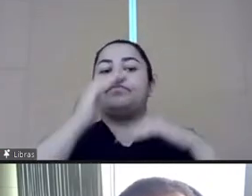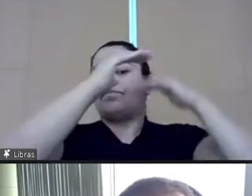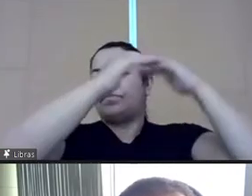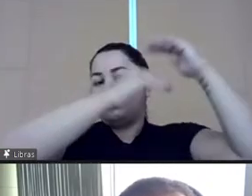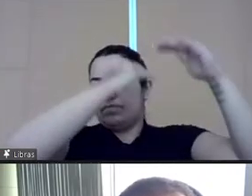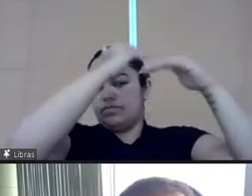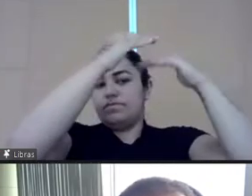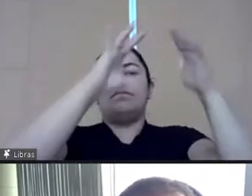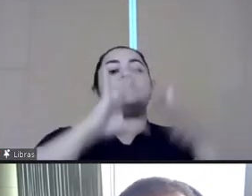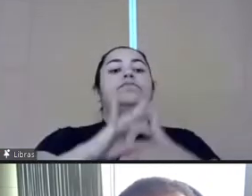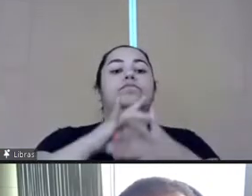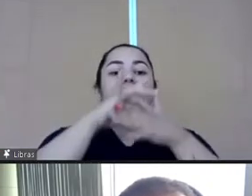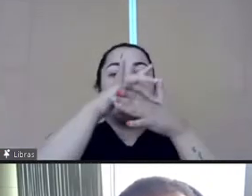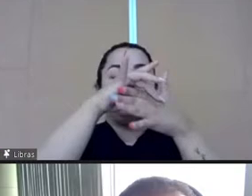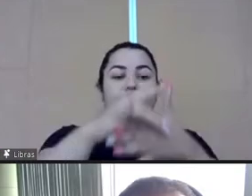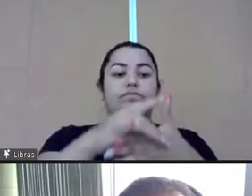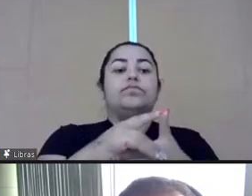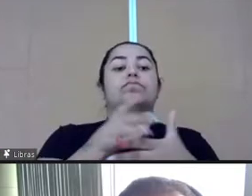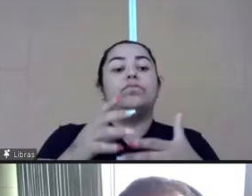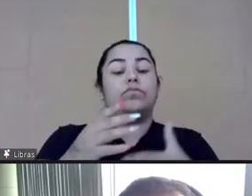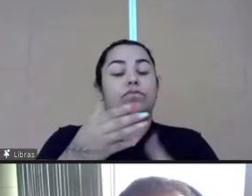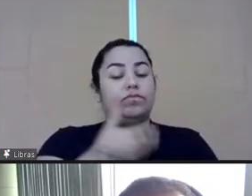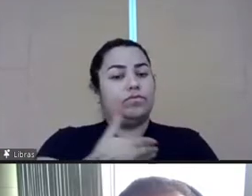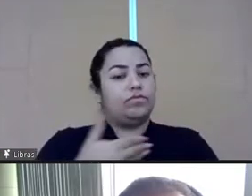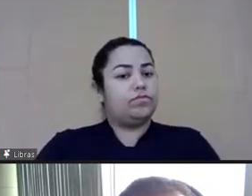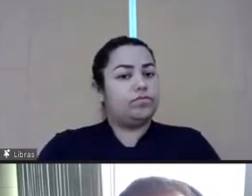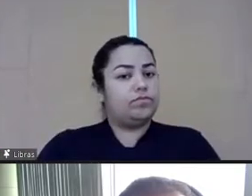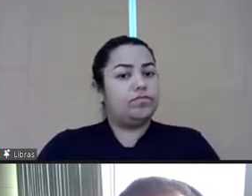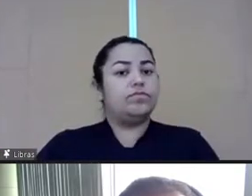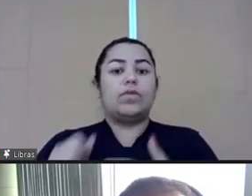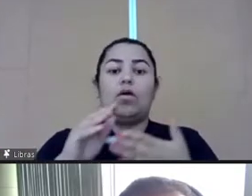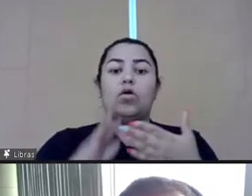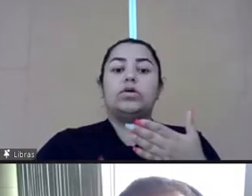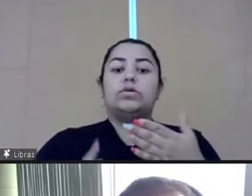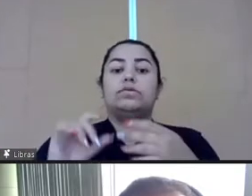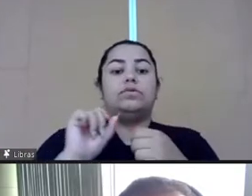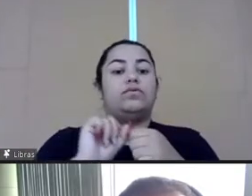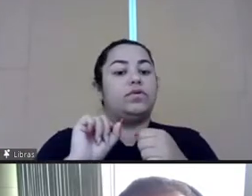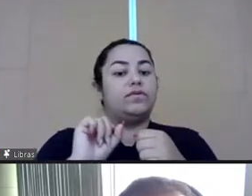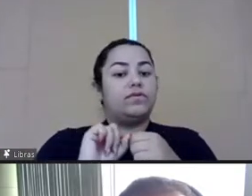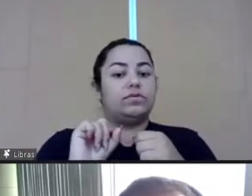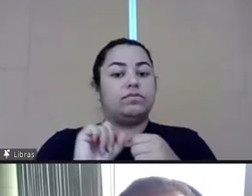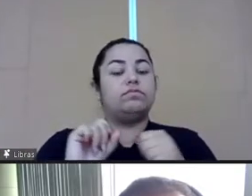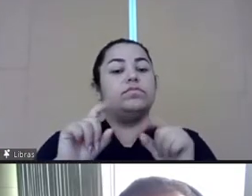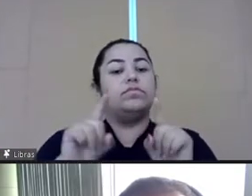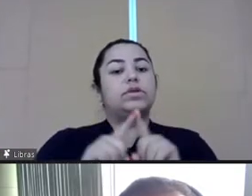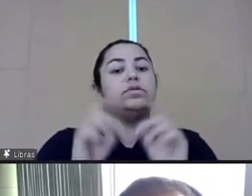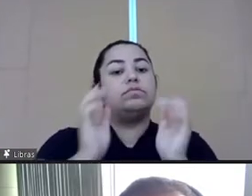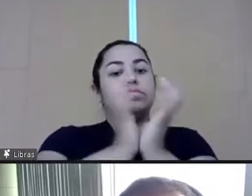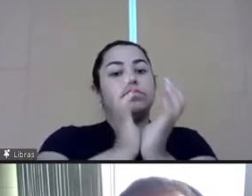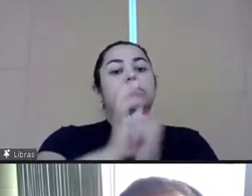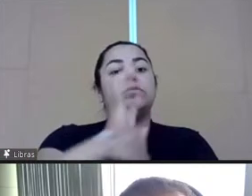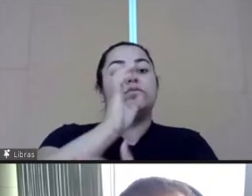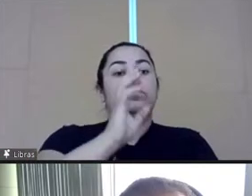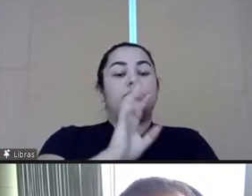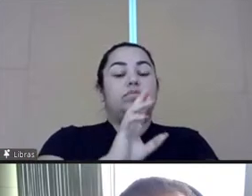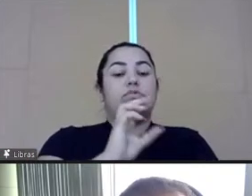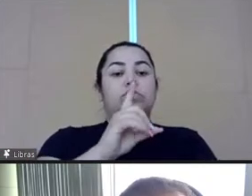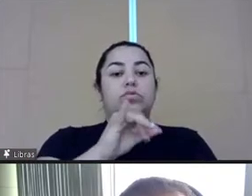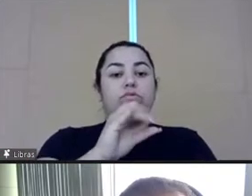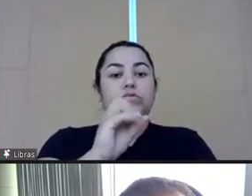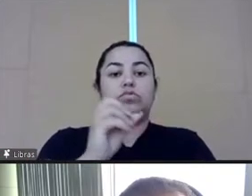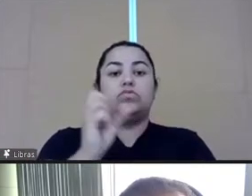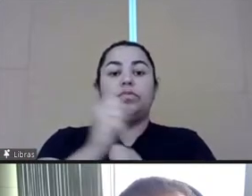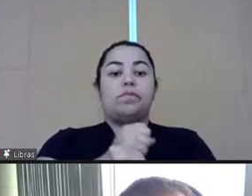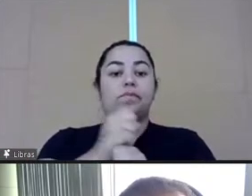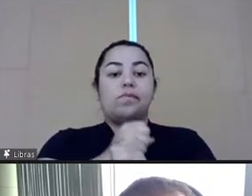end of the event a strategy to develop leadership that reflects the activity that was made by